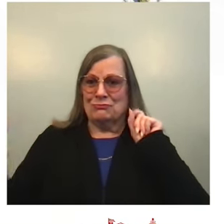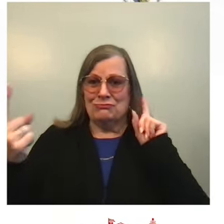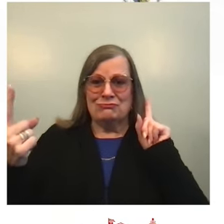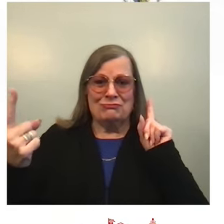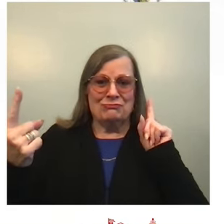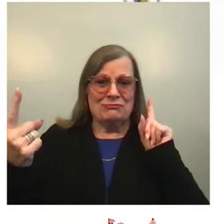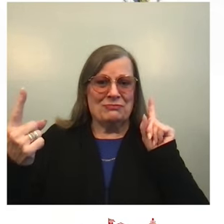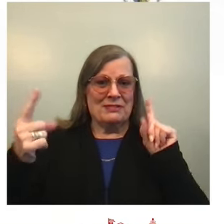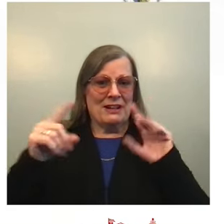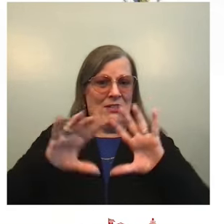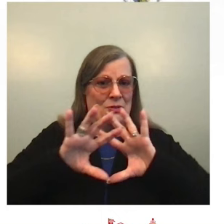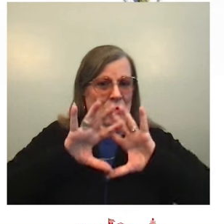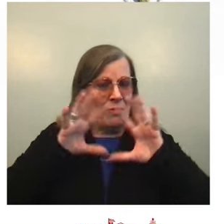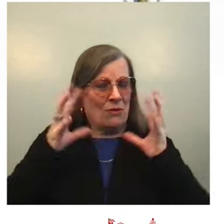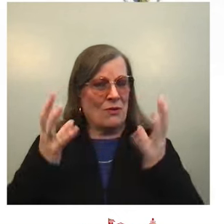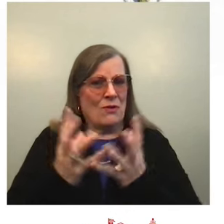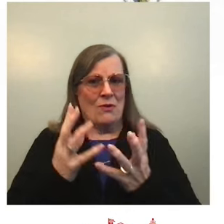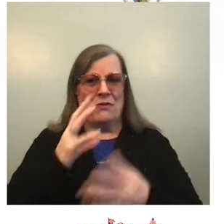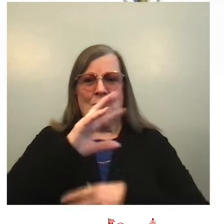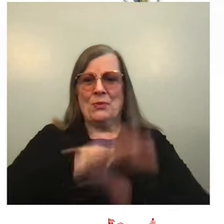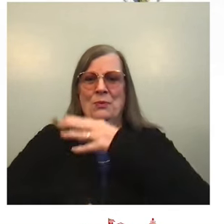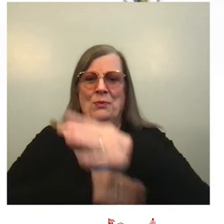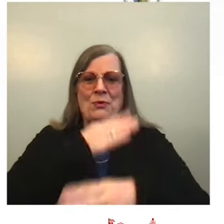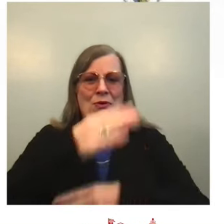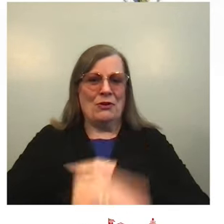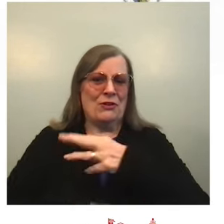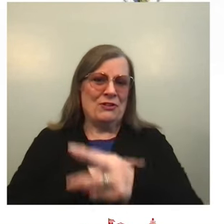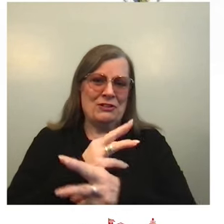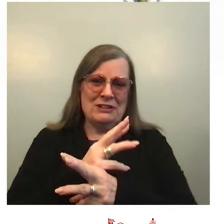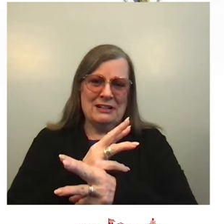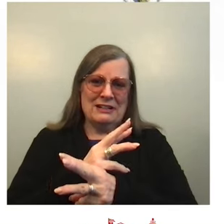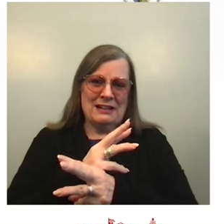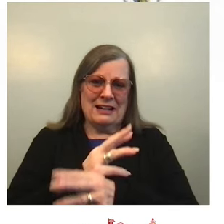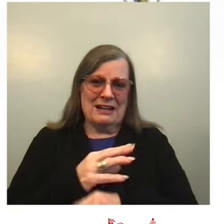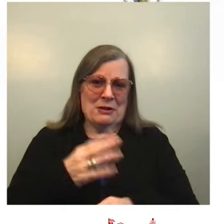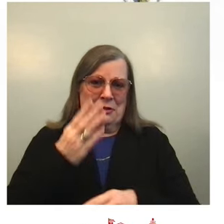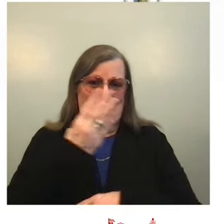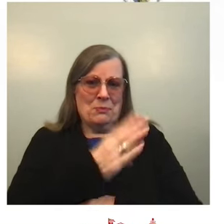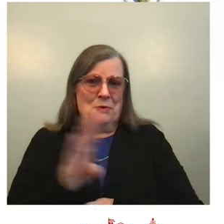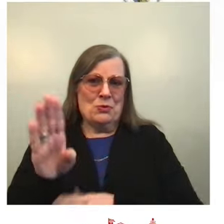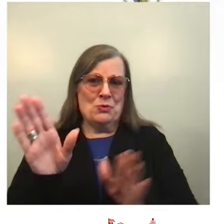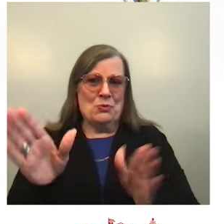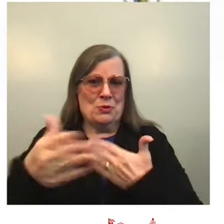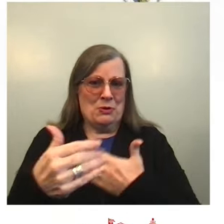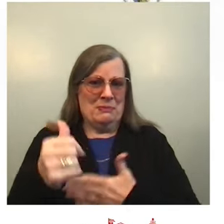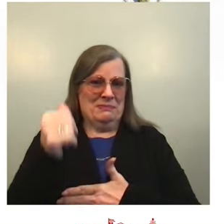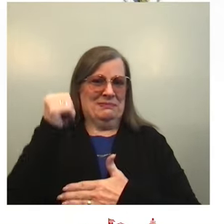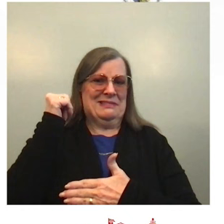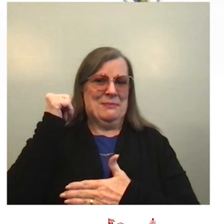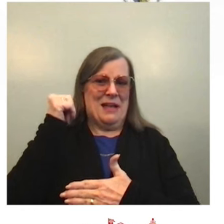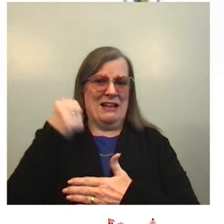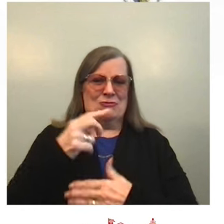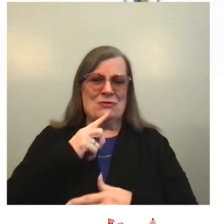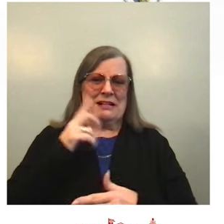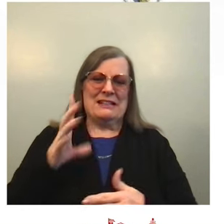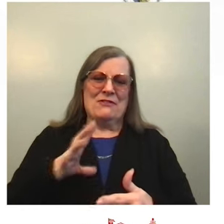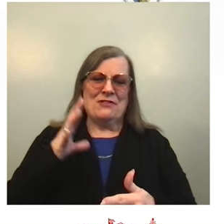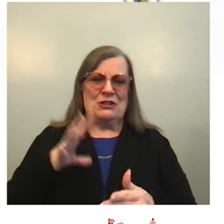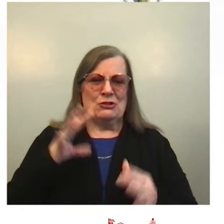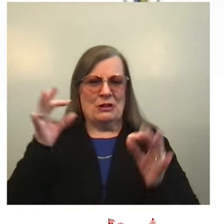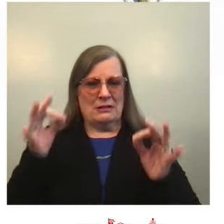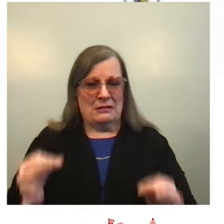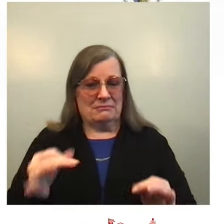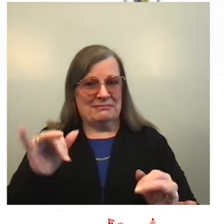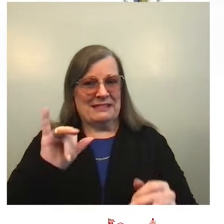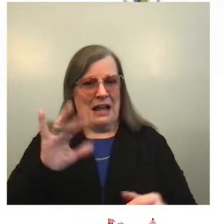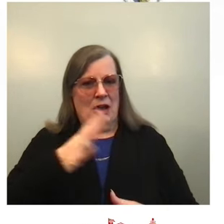The blue room behind me features the official White House Christmas tree, a stunning creation covered in